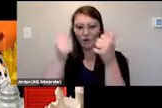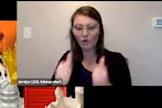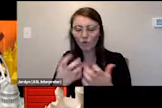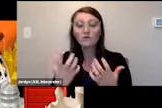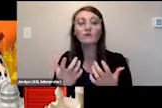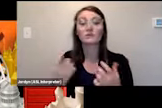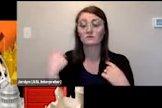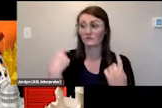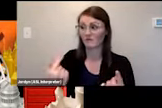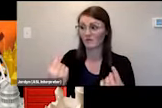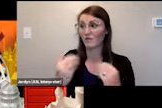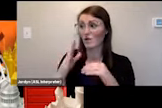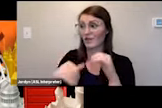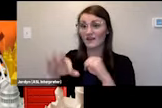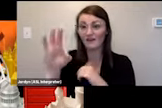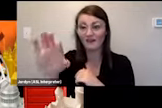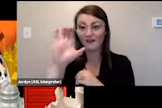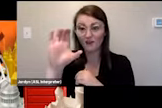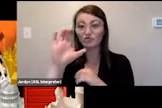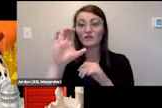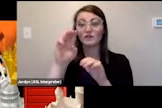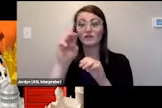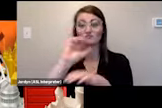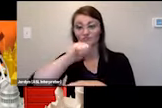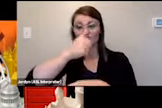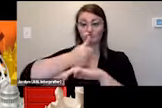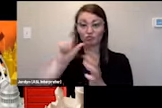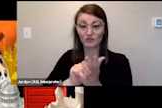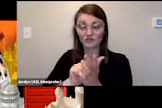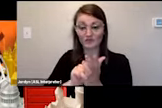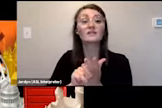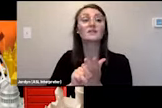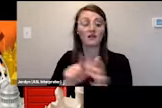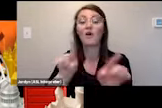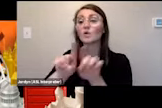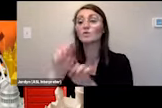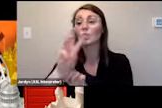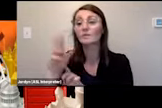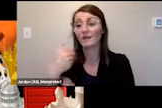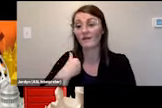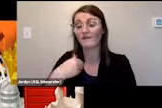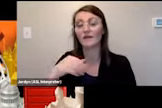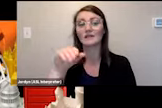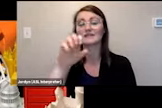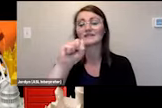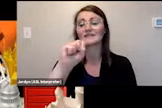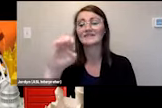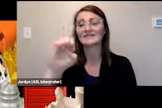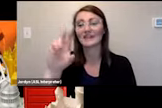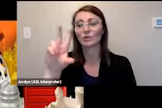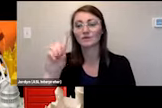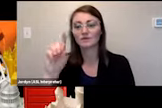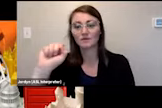our beginning in 2017 c3d we have a website c3d.org where people who are blind make requests for